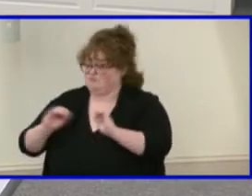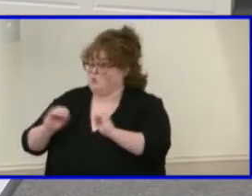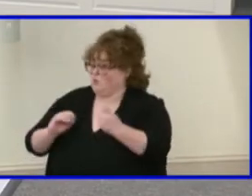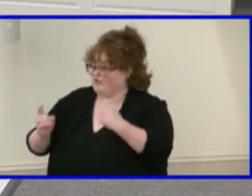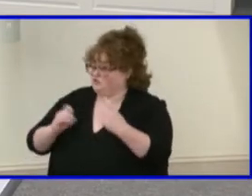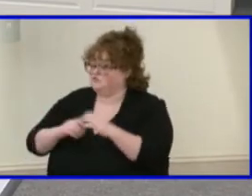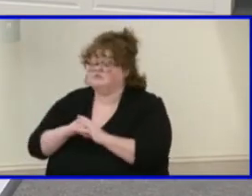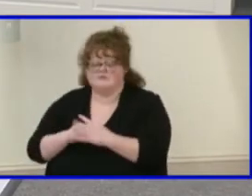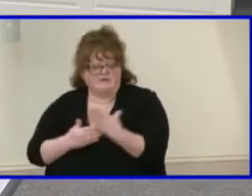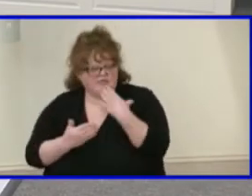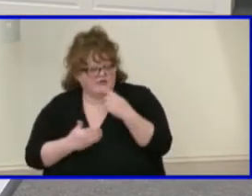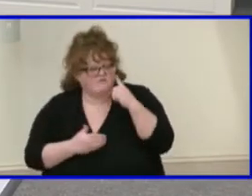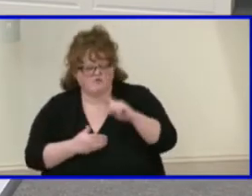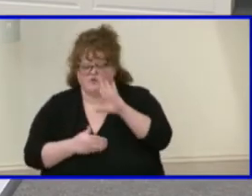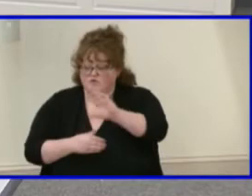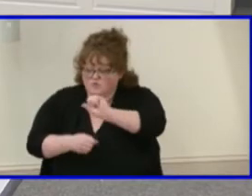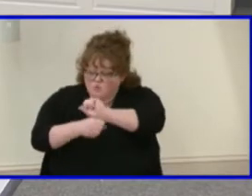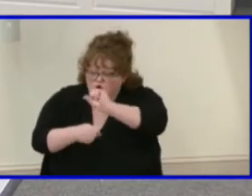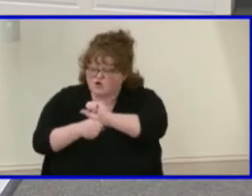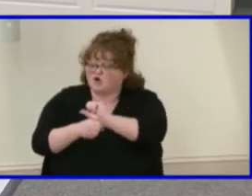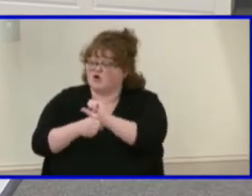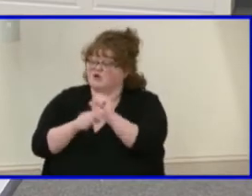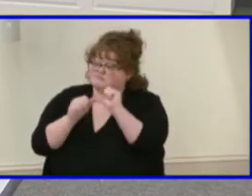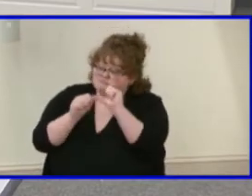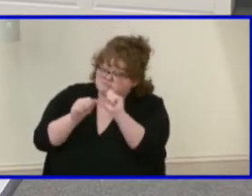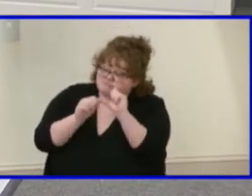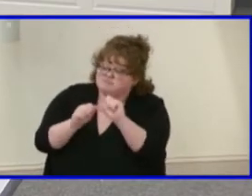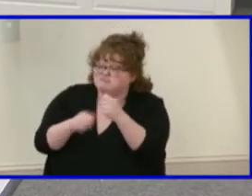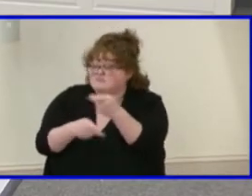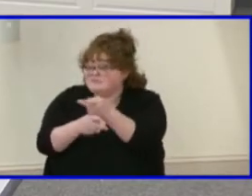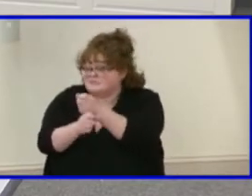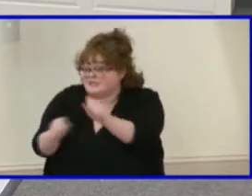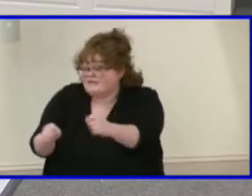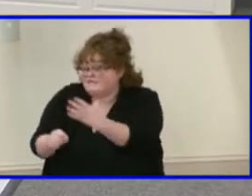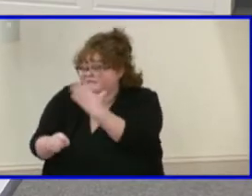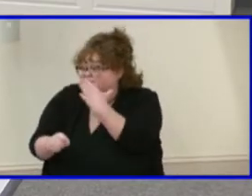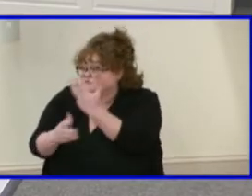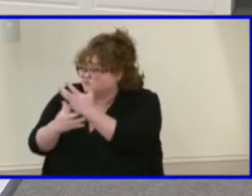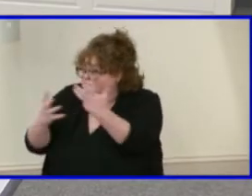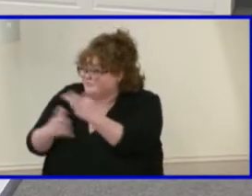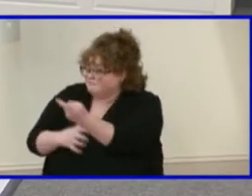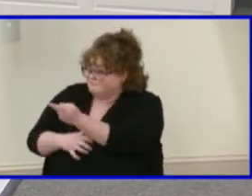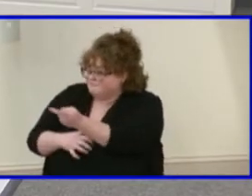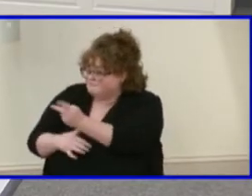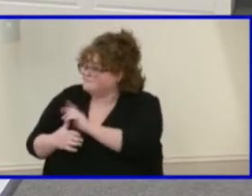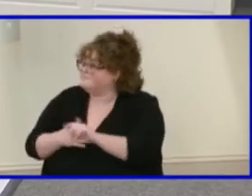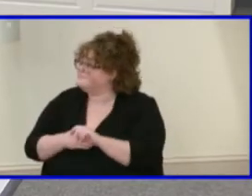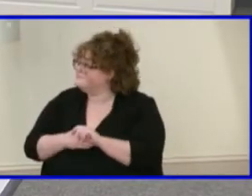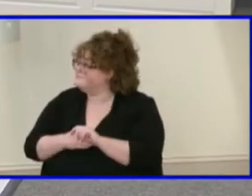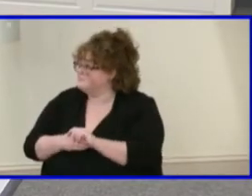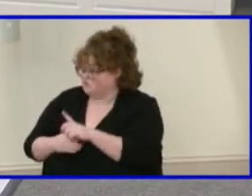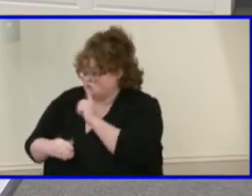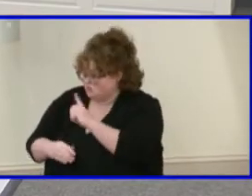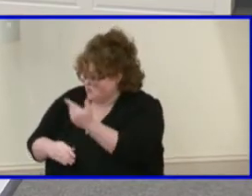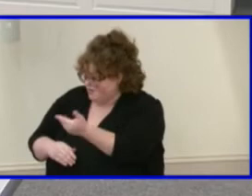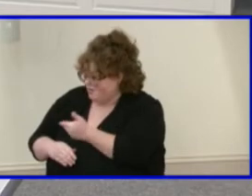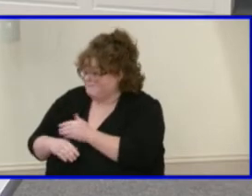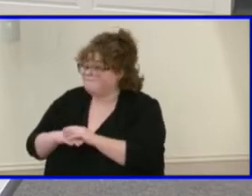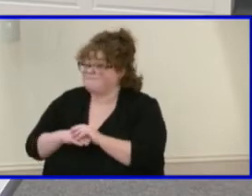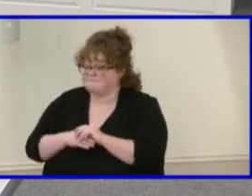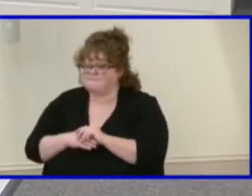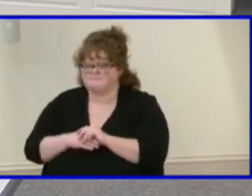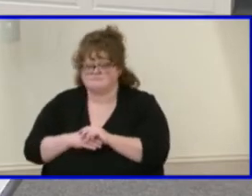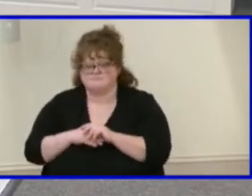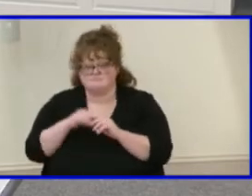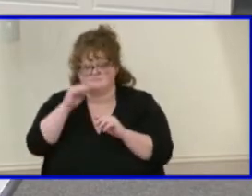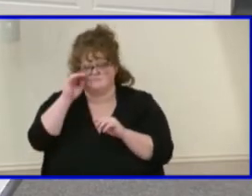dedication and your diligence and helping to keep us safe. So thank you, Ms. Gilbert. Thank you so much, Dr. Taken. You're welcome. Dr. Casio. Thank